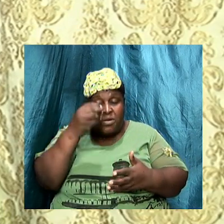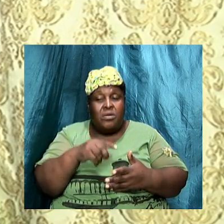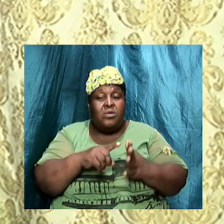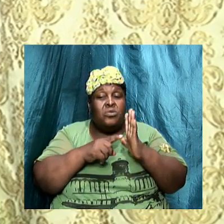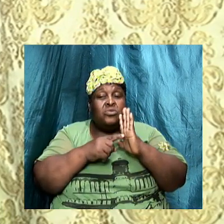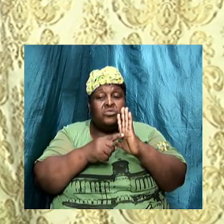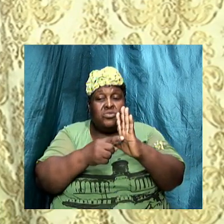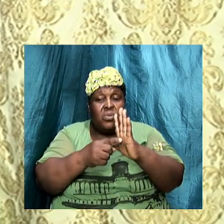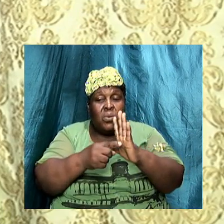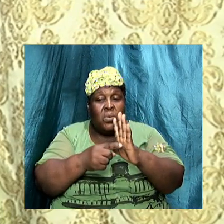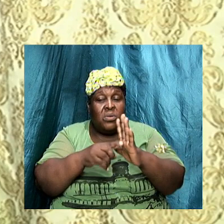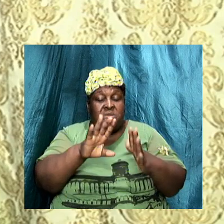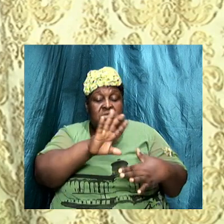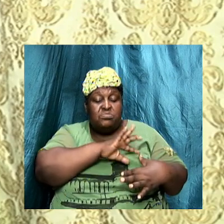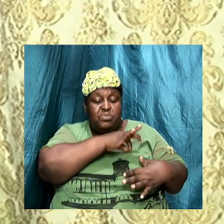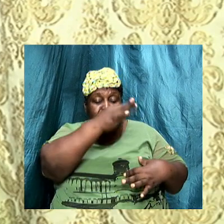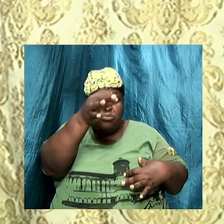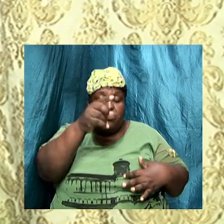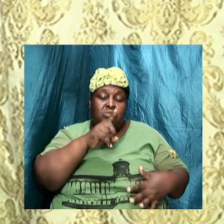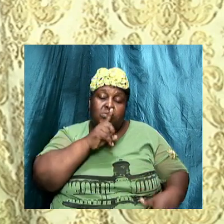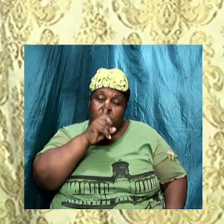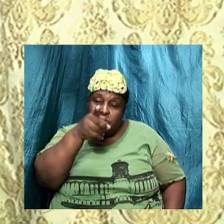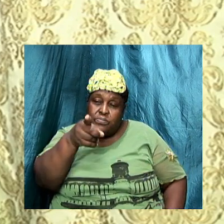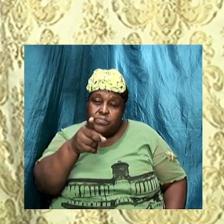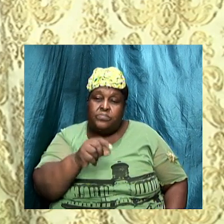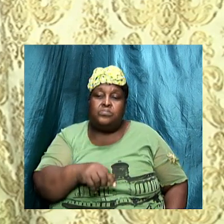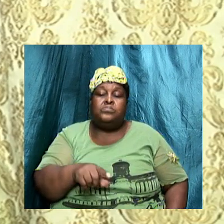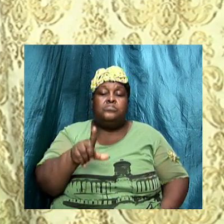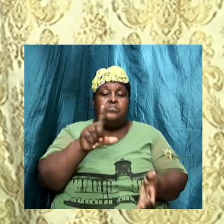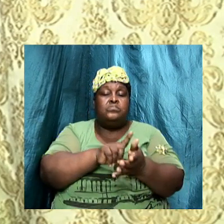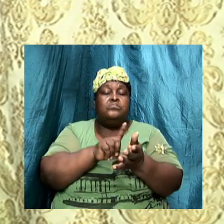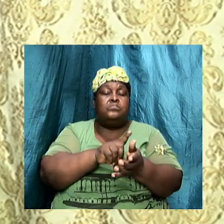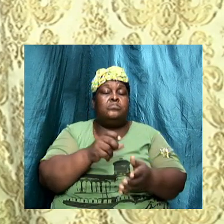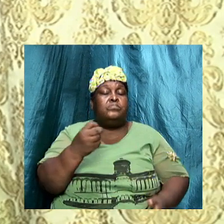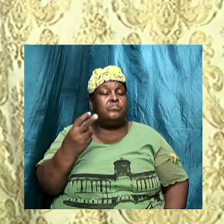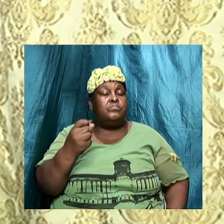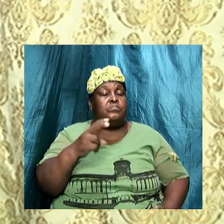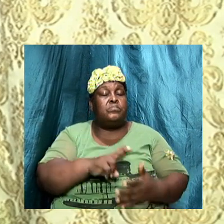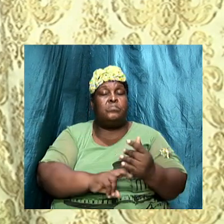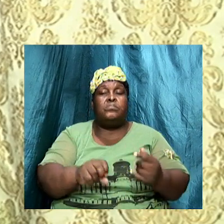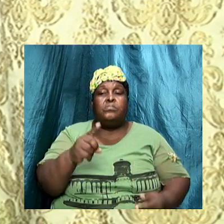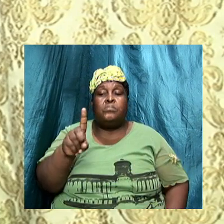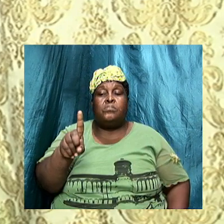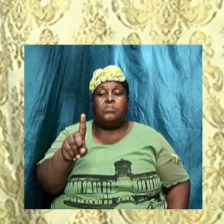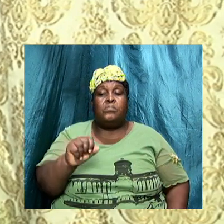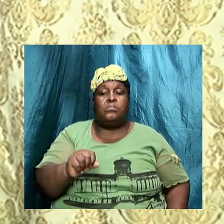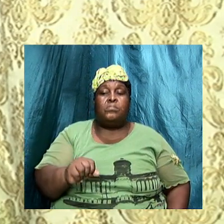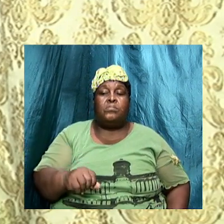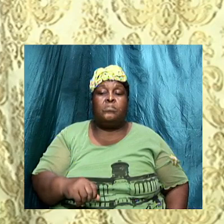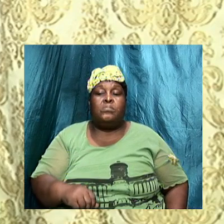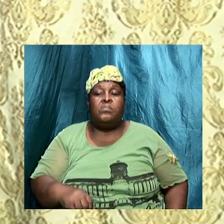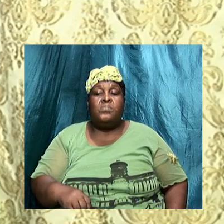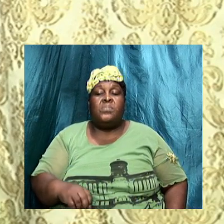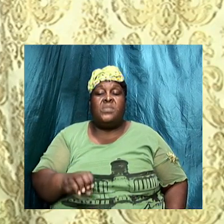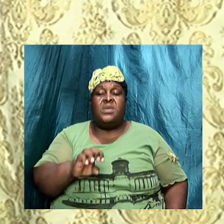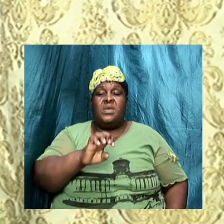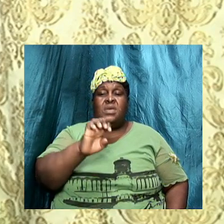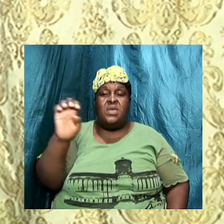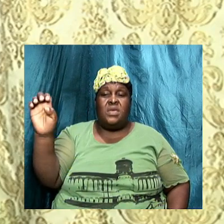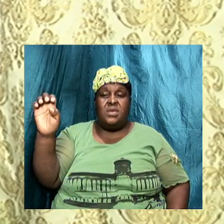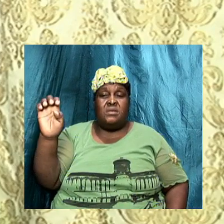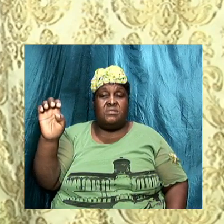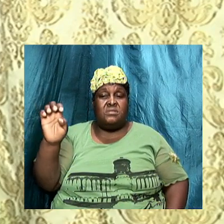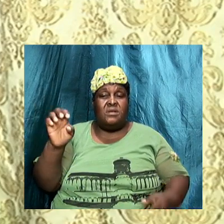a spiritual truth in Luke 12 verse 1 that we read Jesus refers to the yeast of the